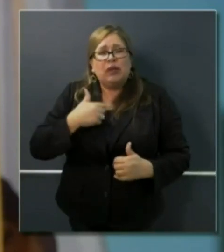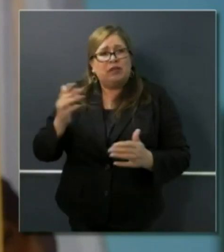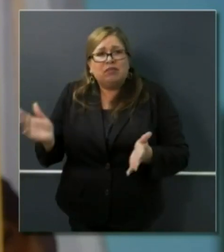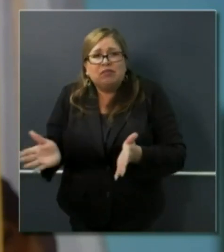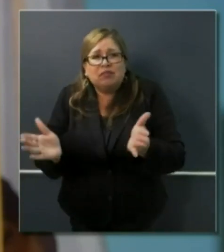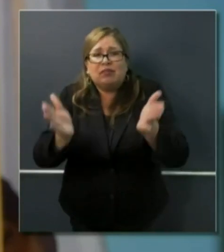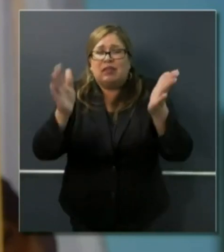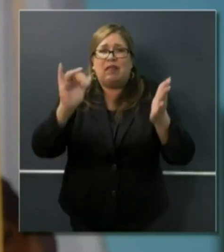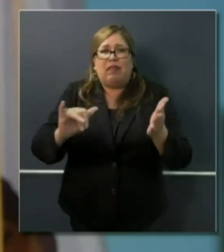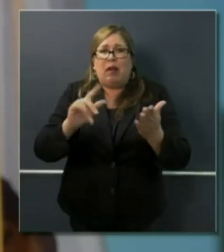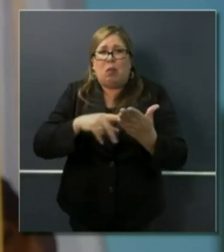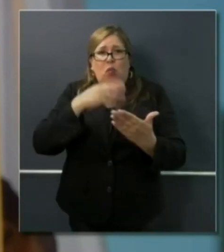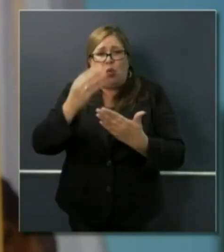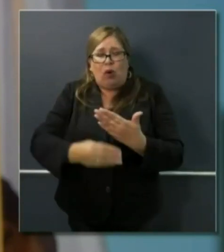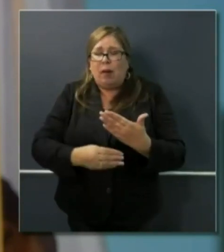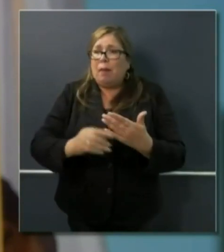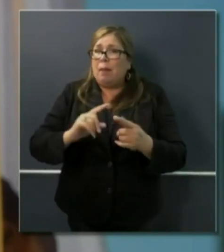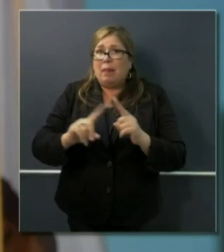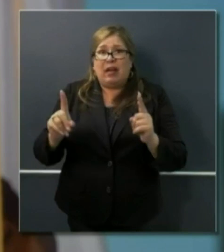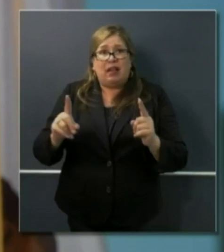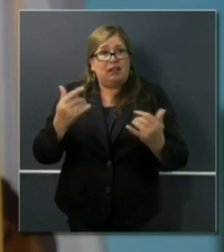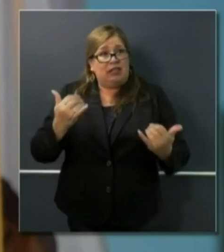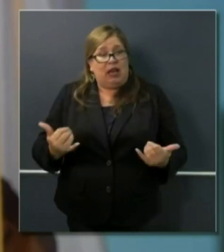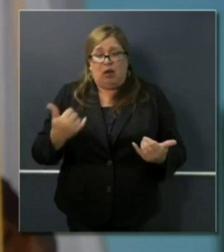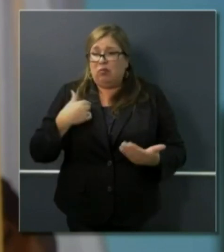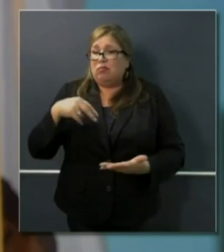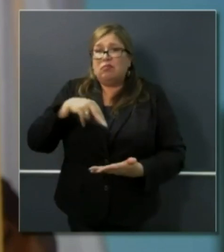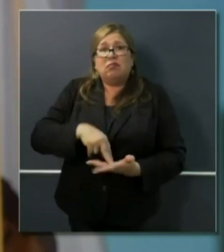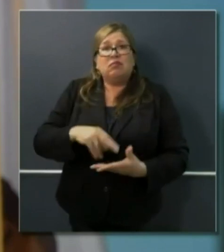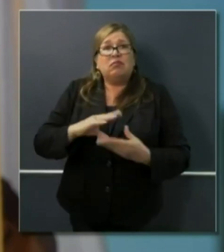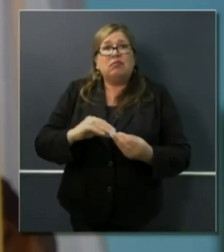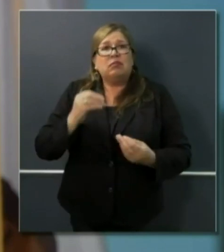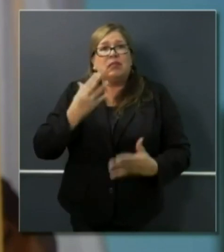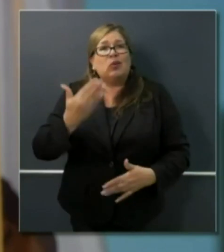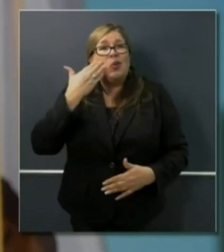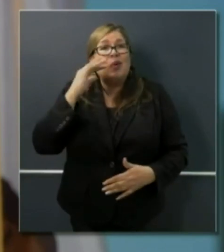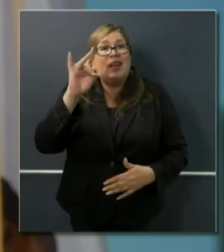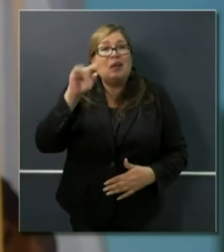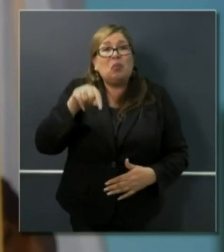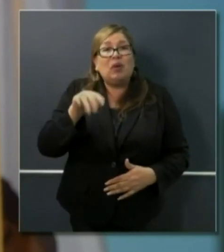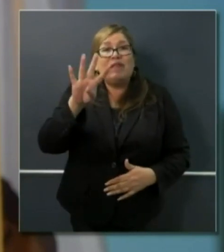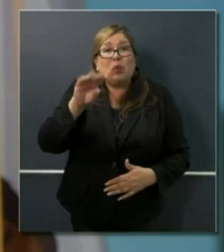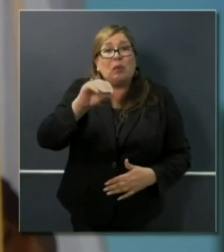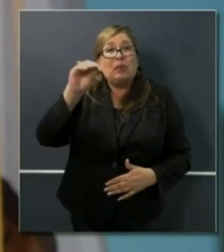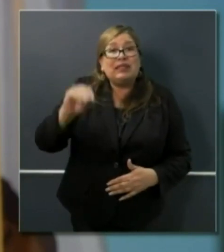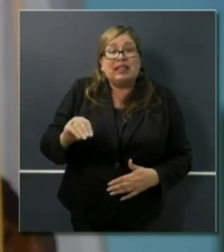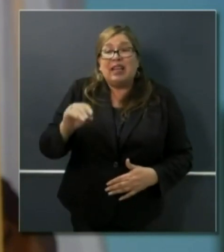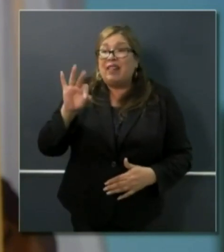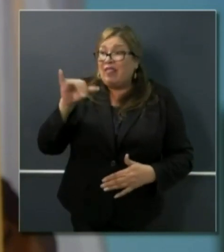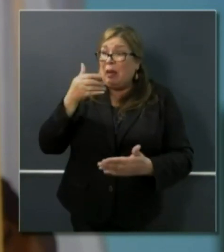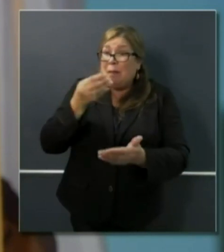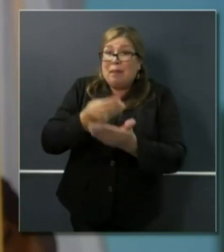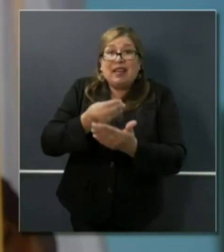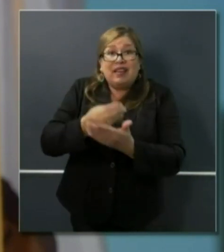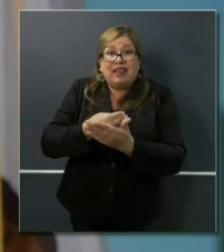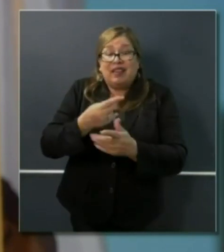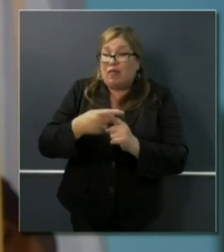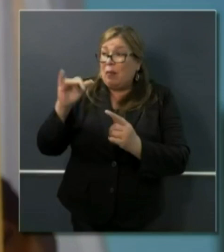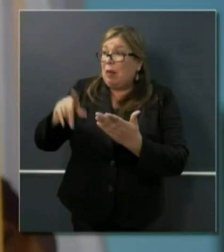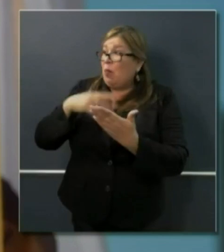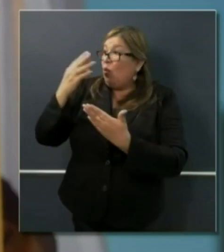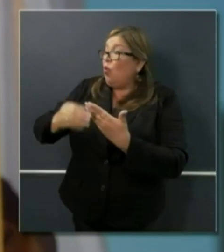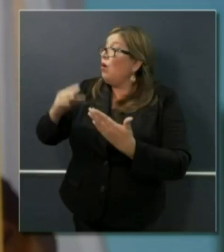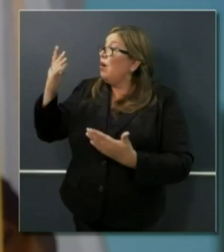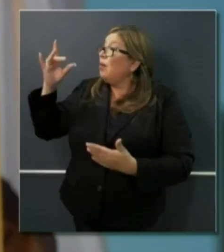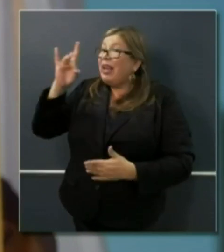this program. But as I speak, just 8.4 percent of those dollars from that program